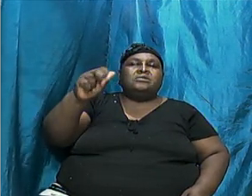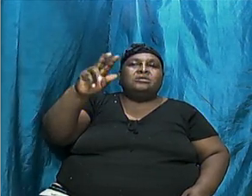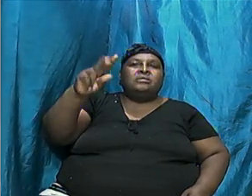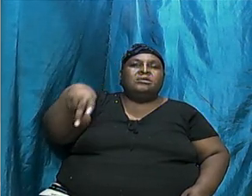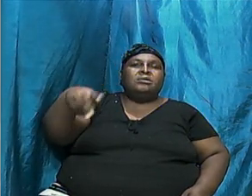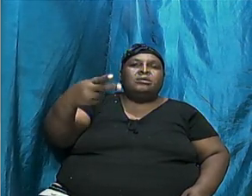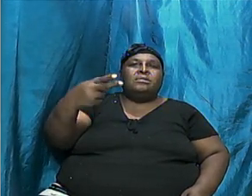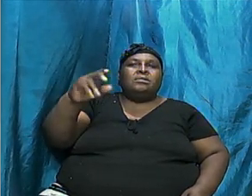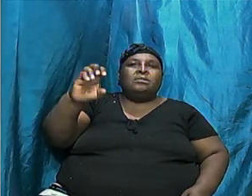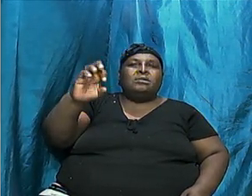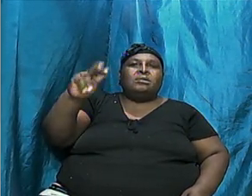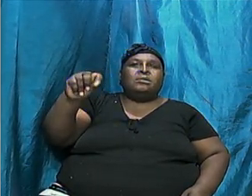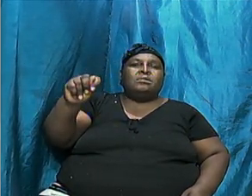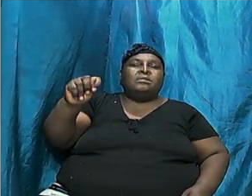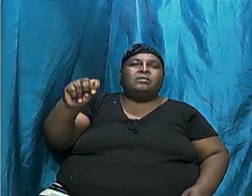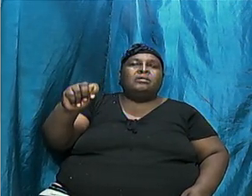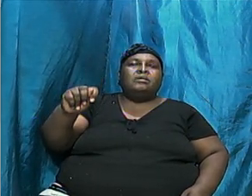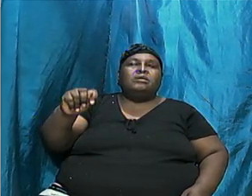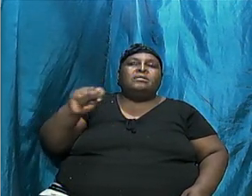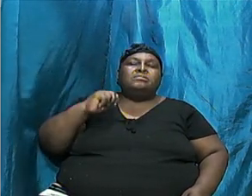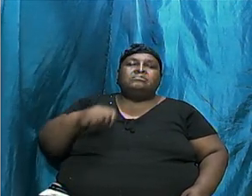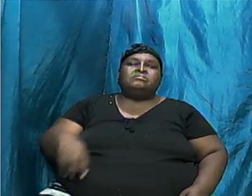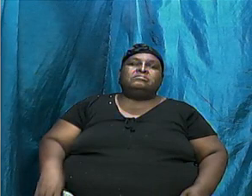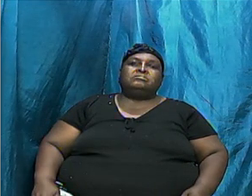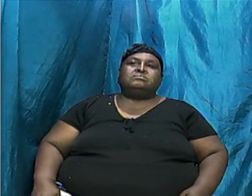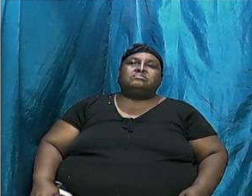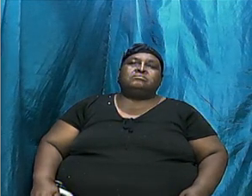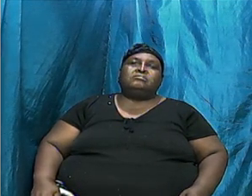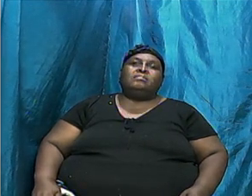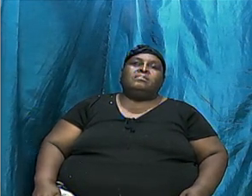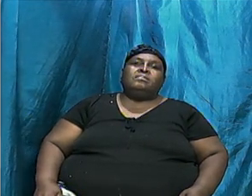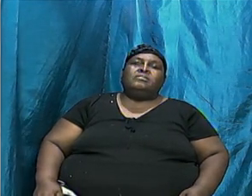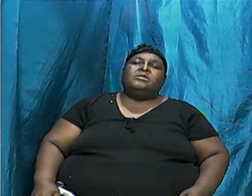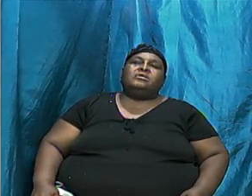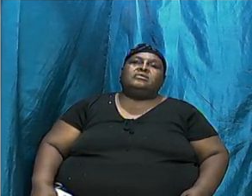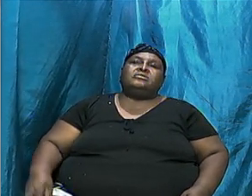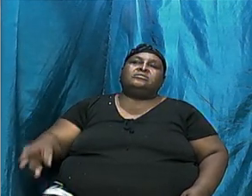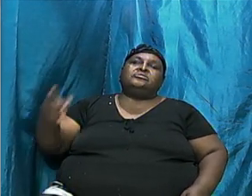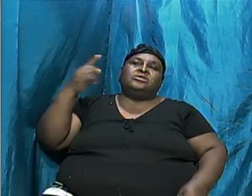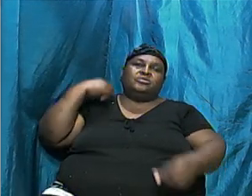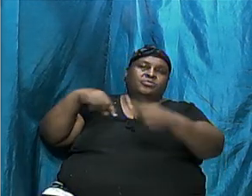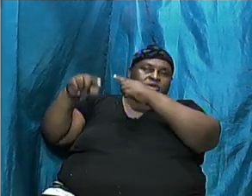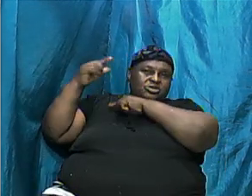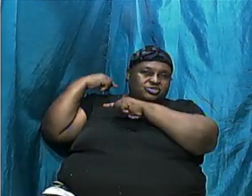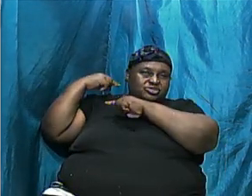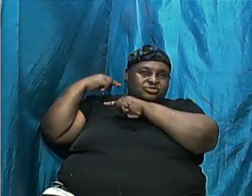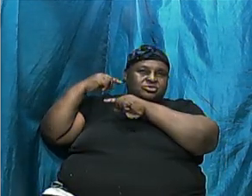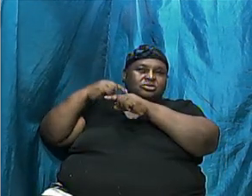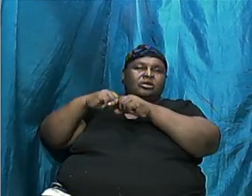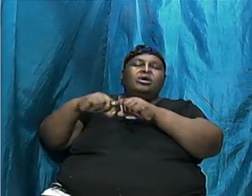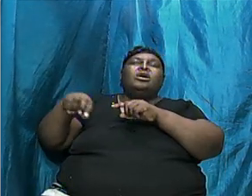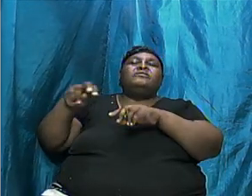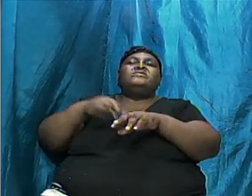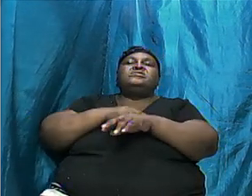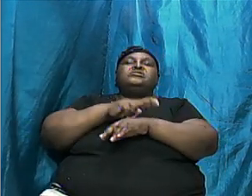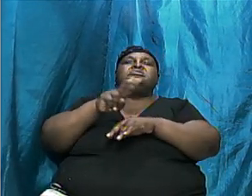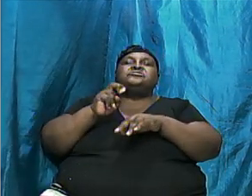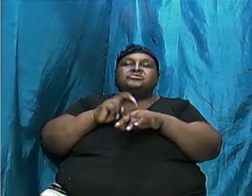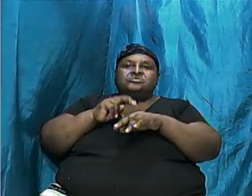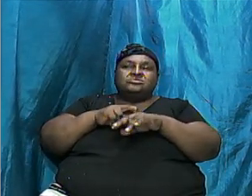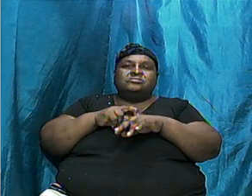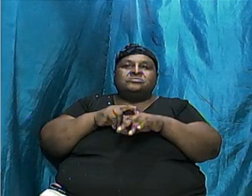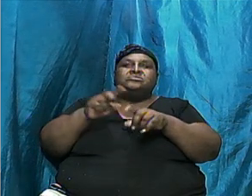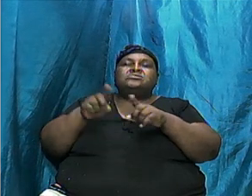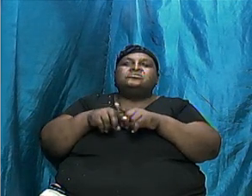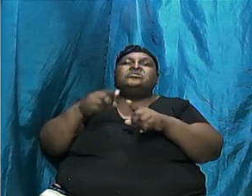ancestry of the modern nations as we